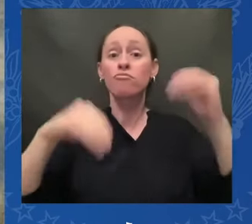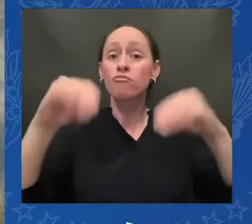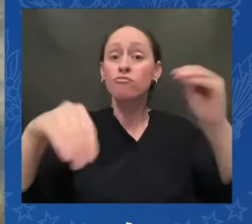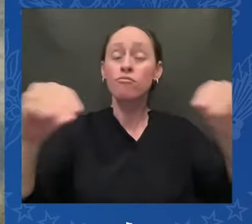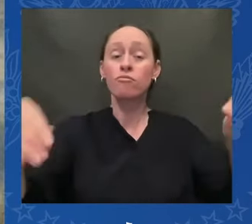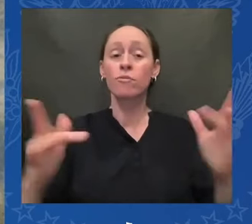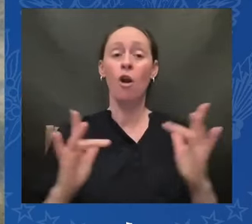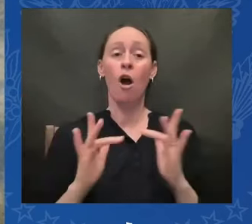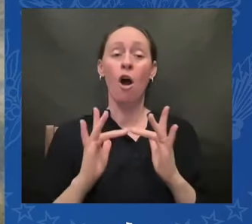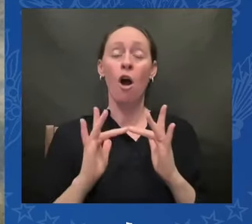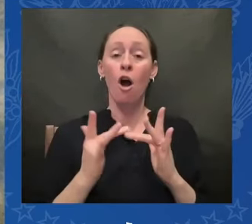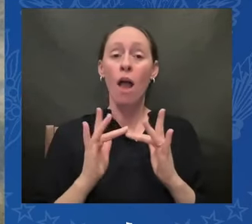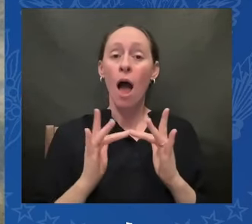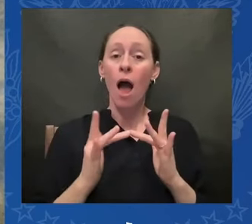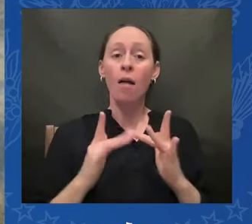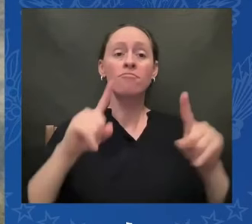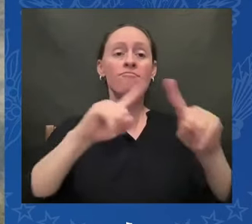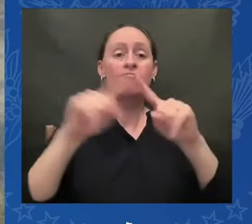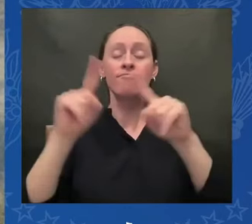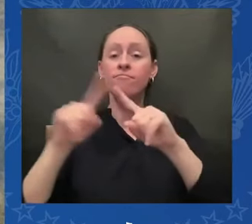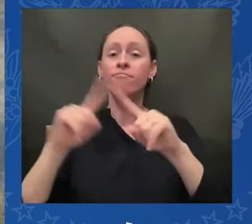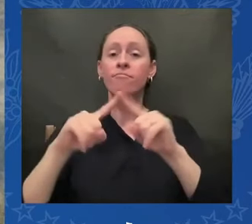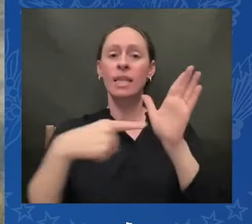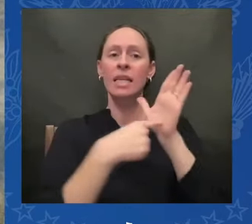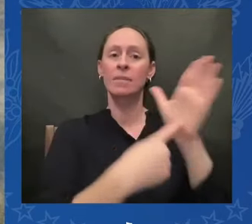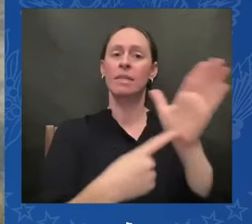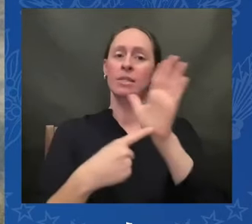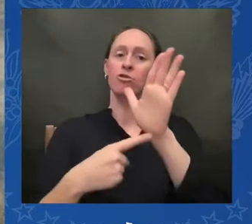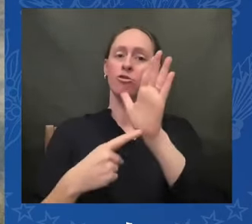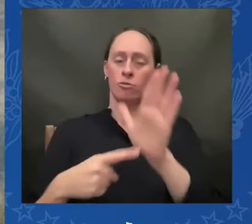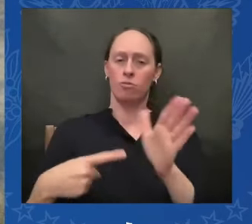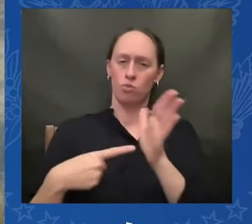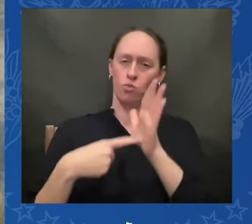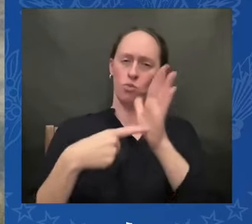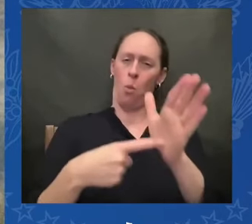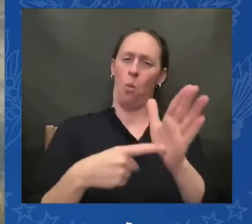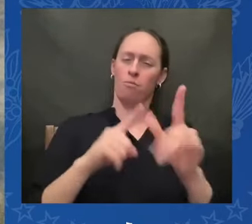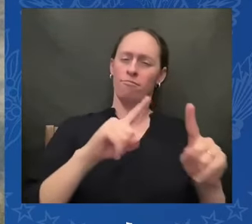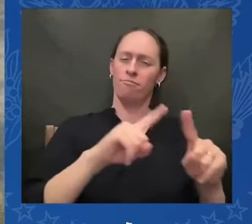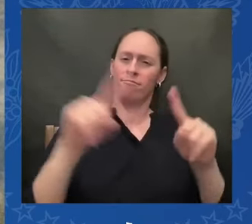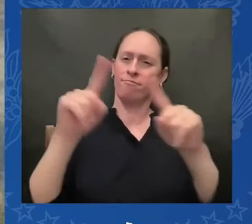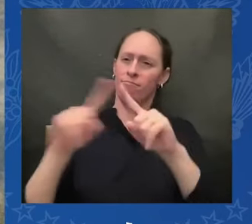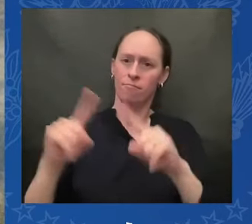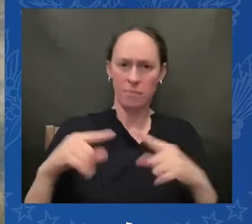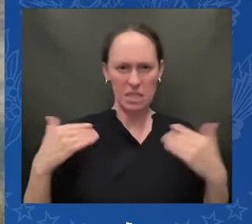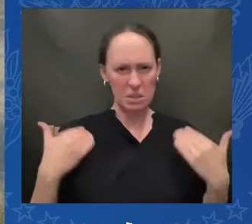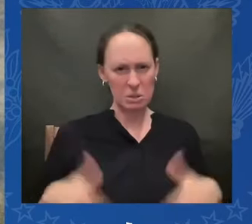and legacy of the federal indian boarding school system with the world